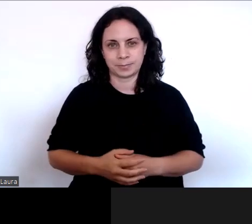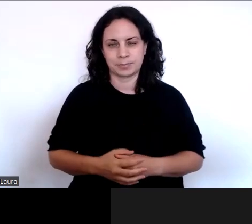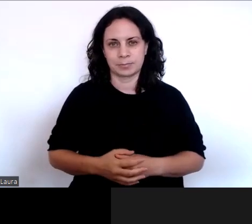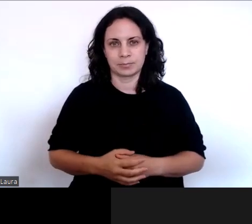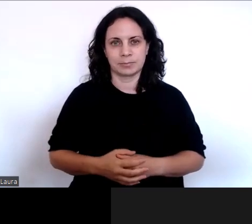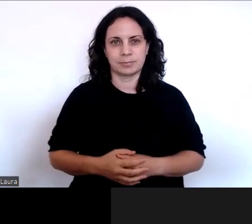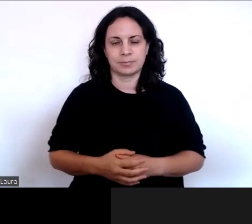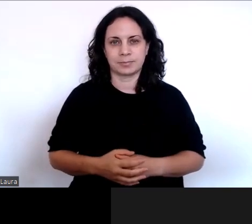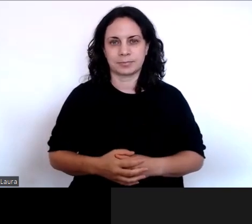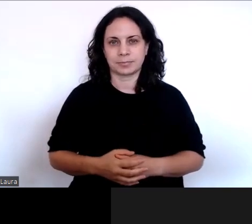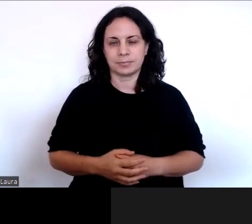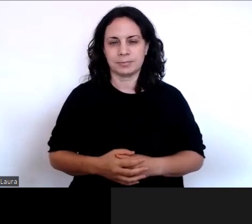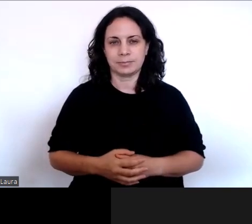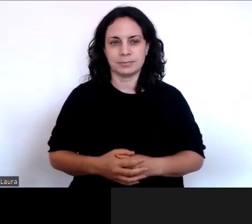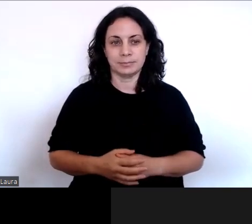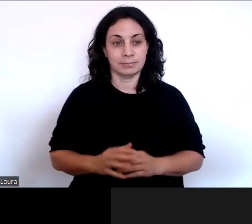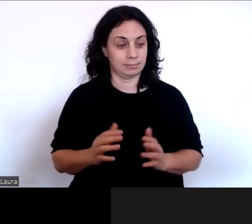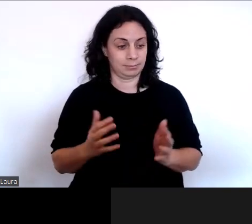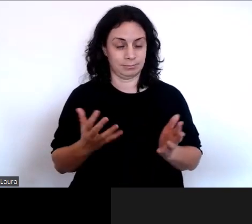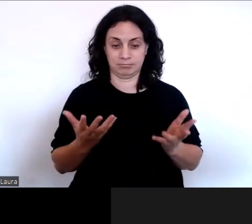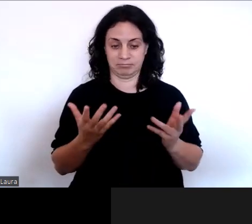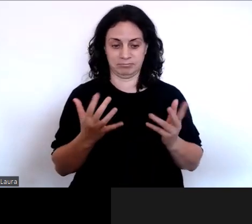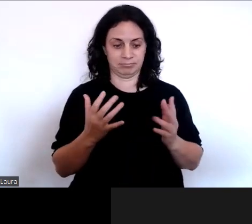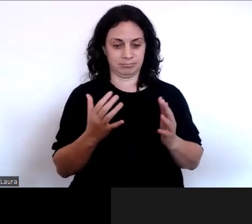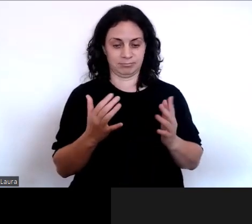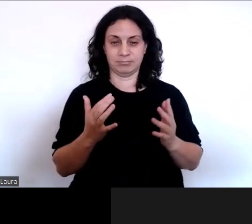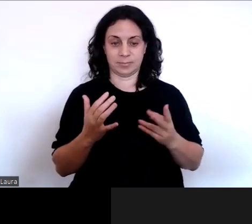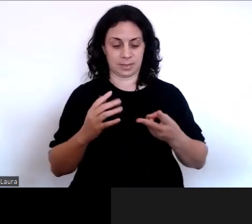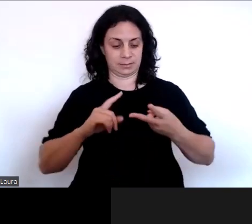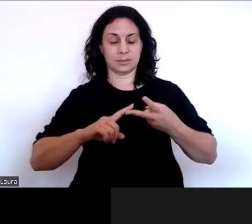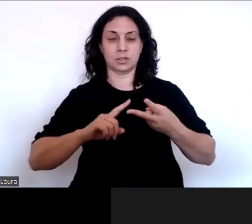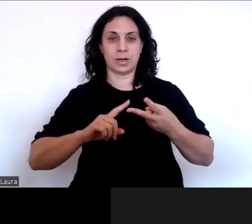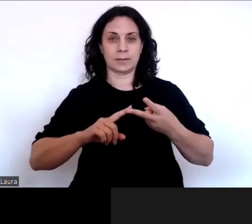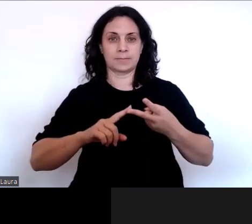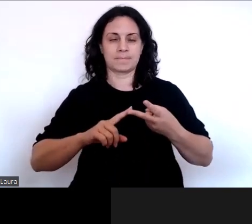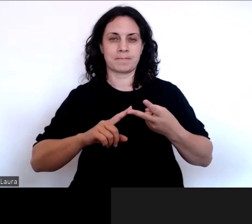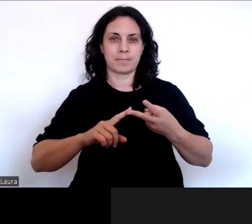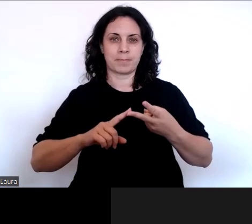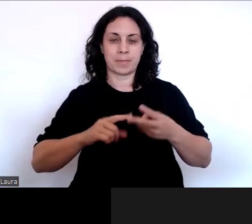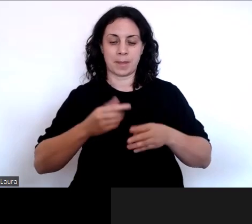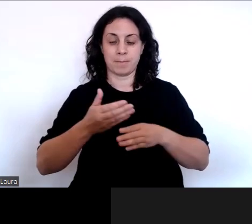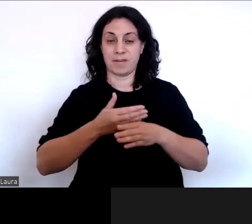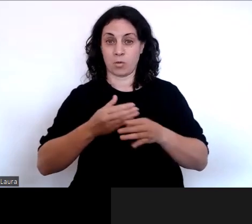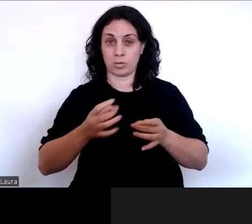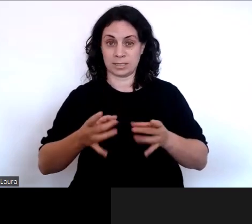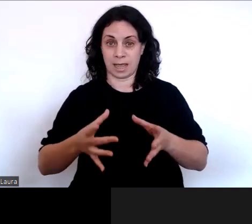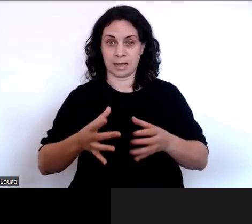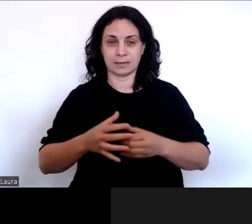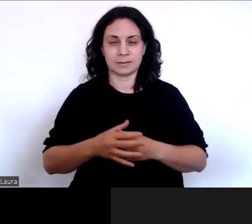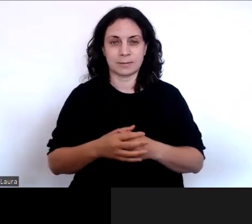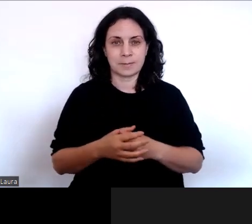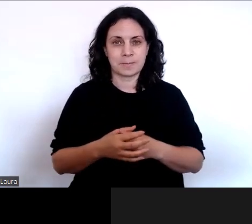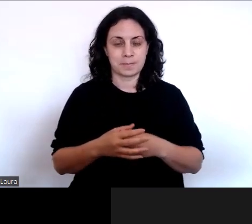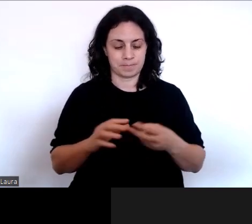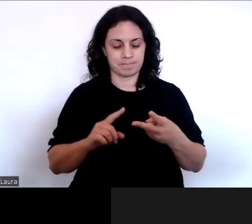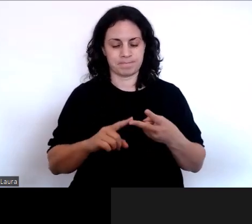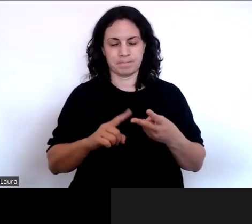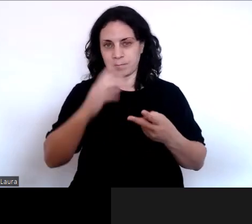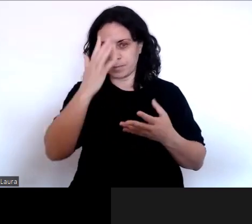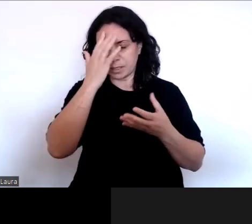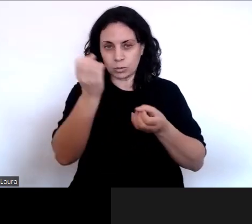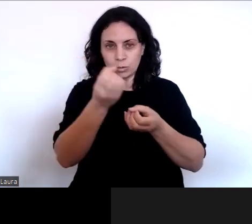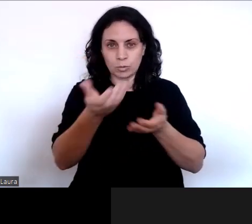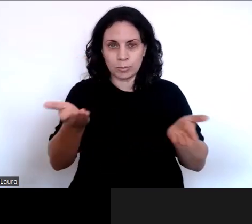So with that said, the second matter to cover before we get started is just to let you know that we